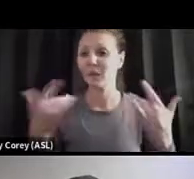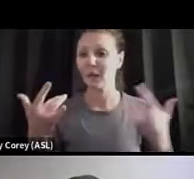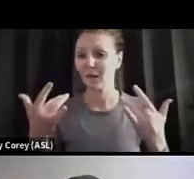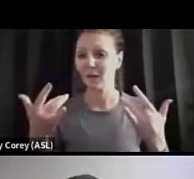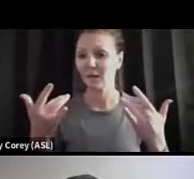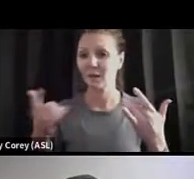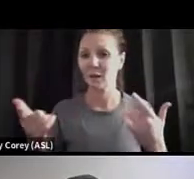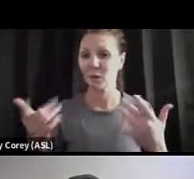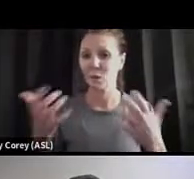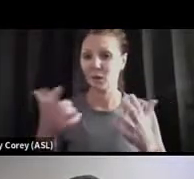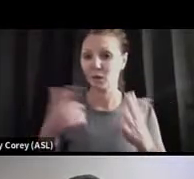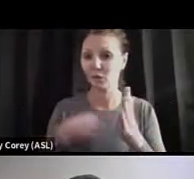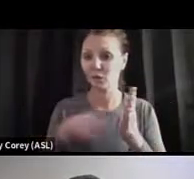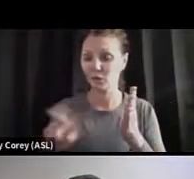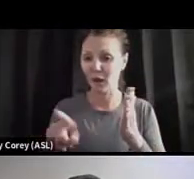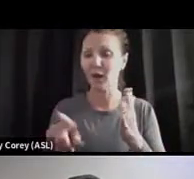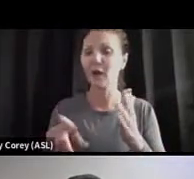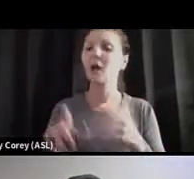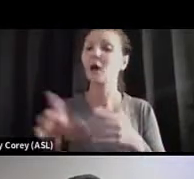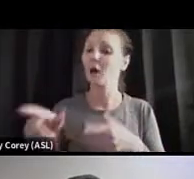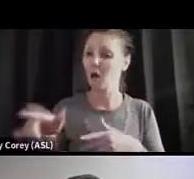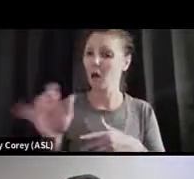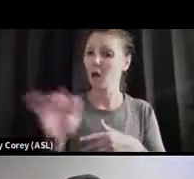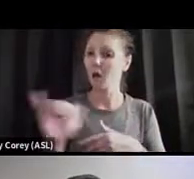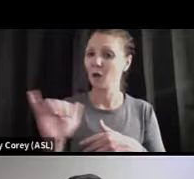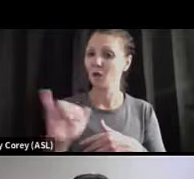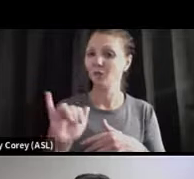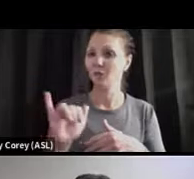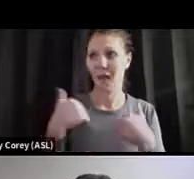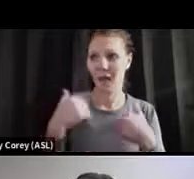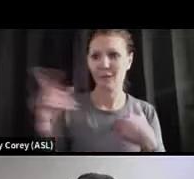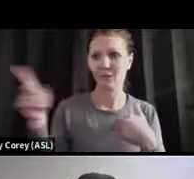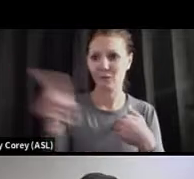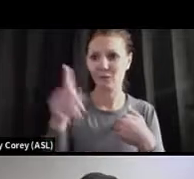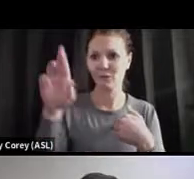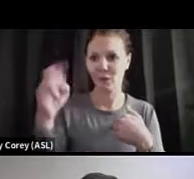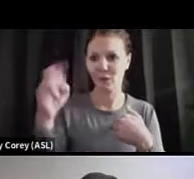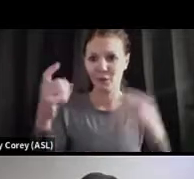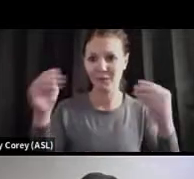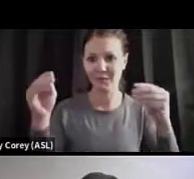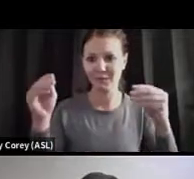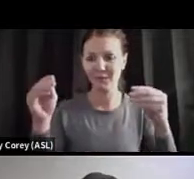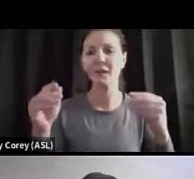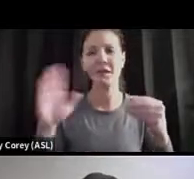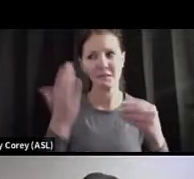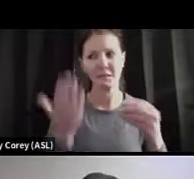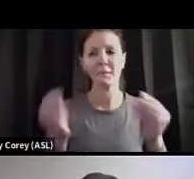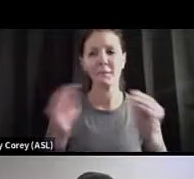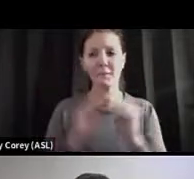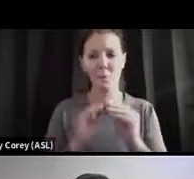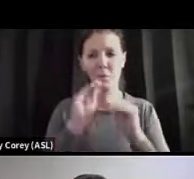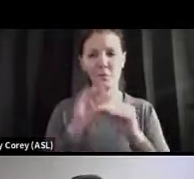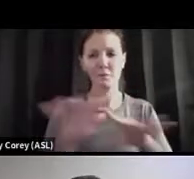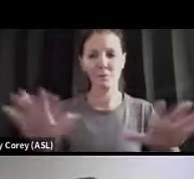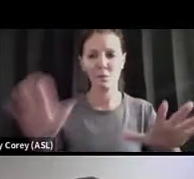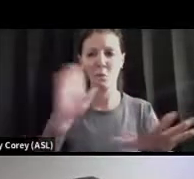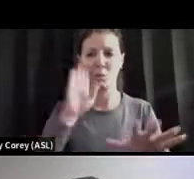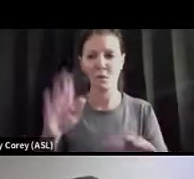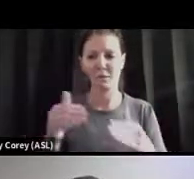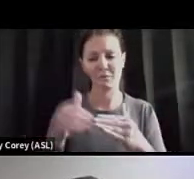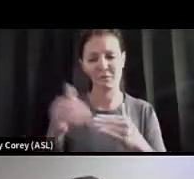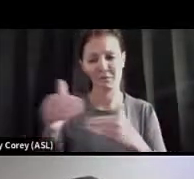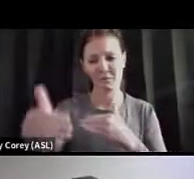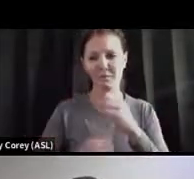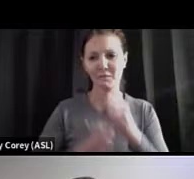want to check. They're also available in a lot of pharmacies and probably will become more available over the next year. They're the sort of